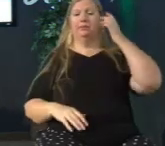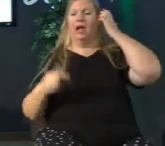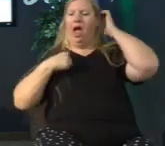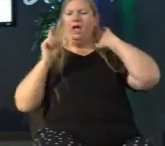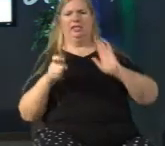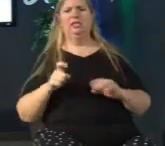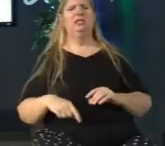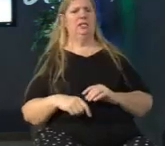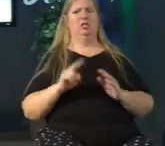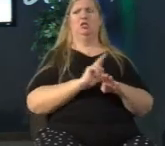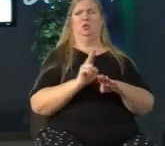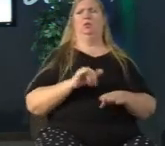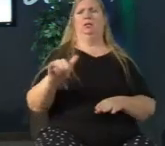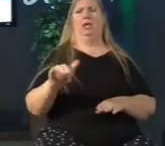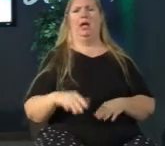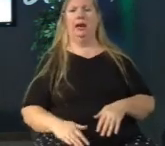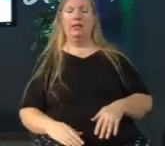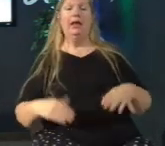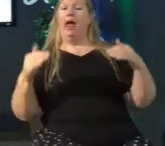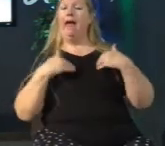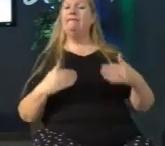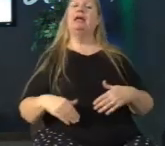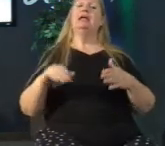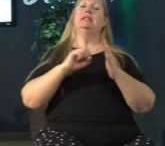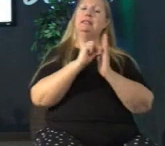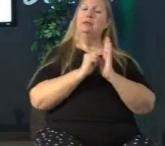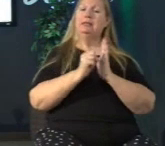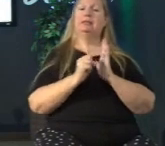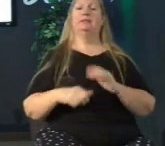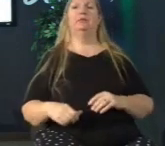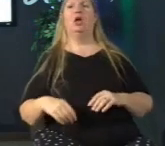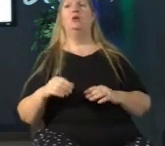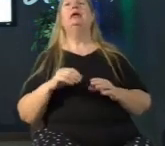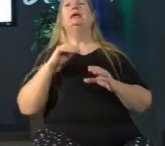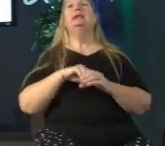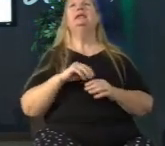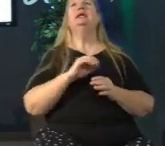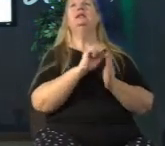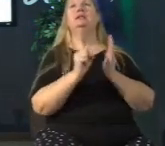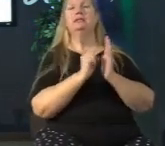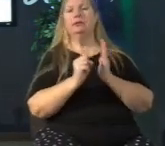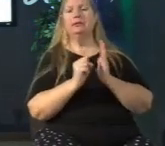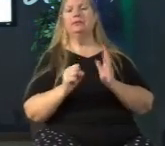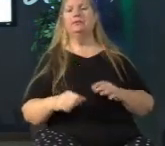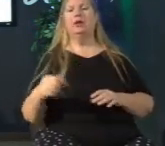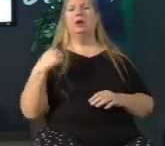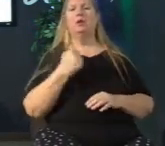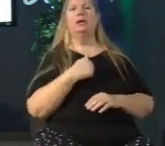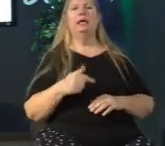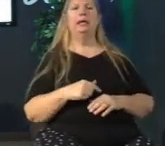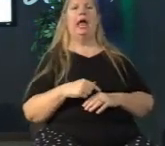that somewhere and then we did this series and in this series we're dealing with five